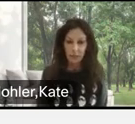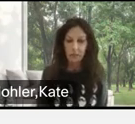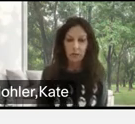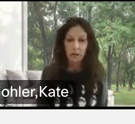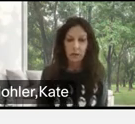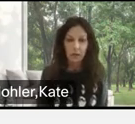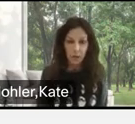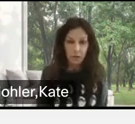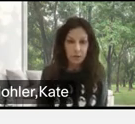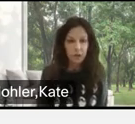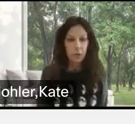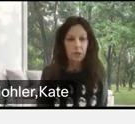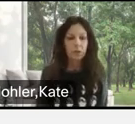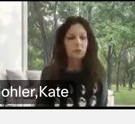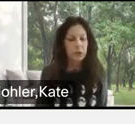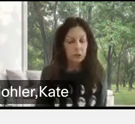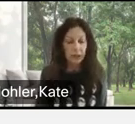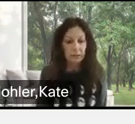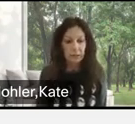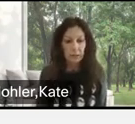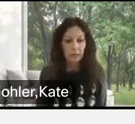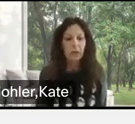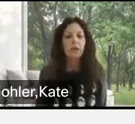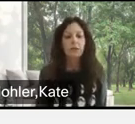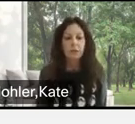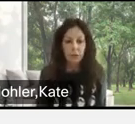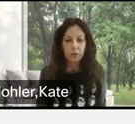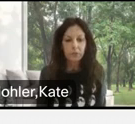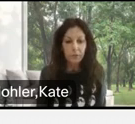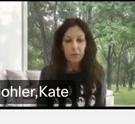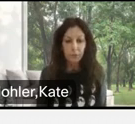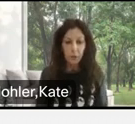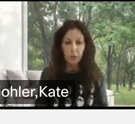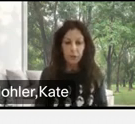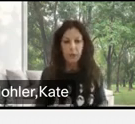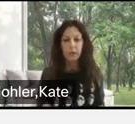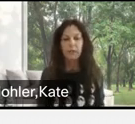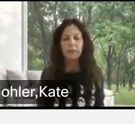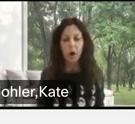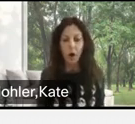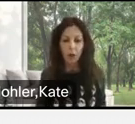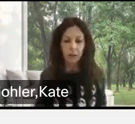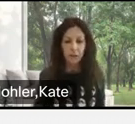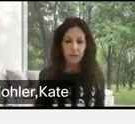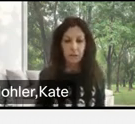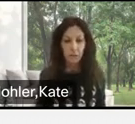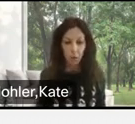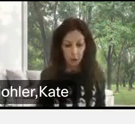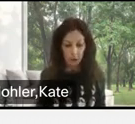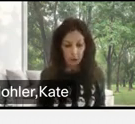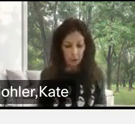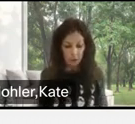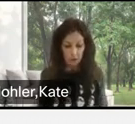accommodations, and other situational restraints. A digital-first approach makes all events